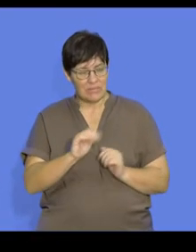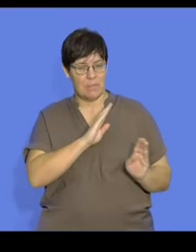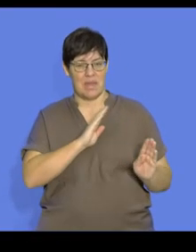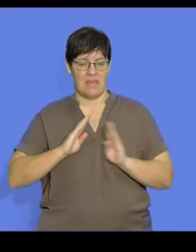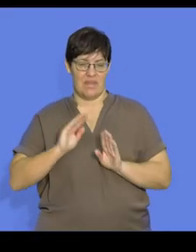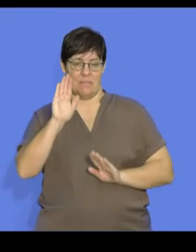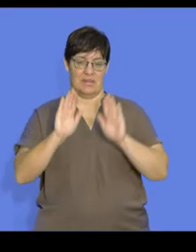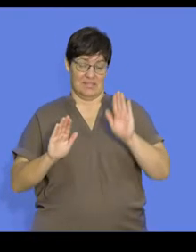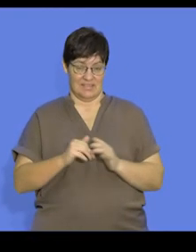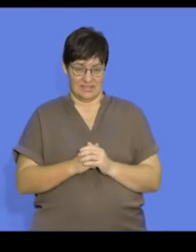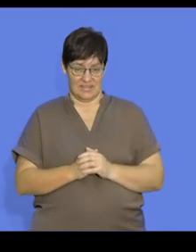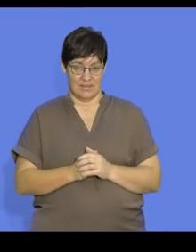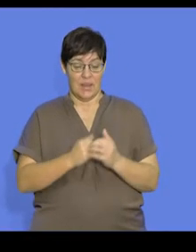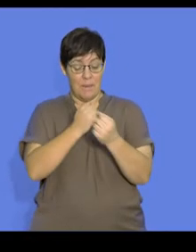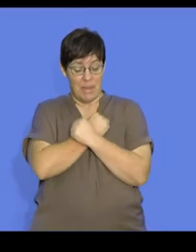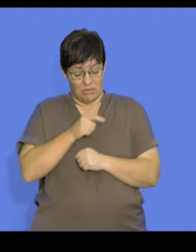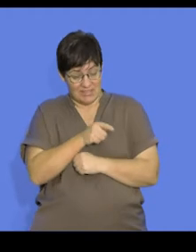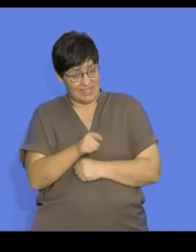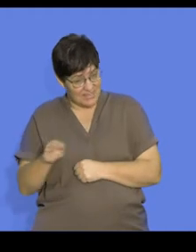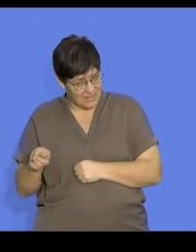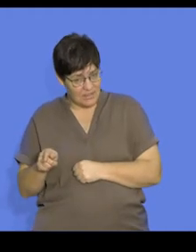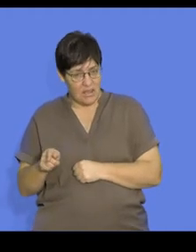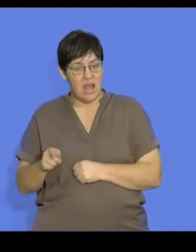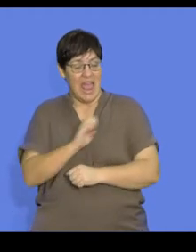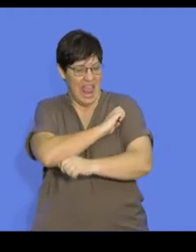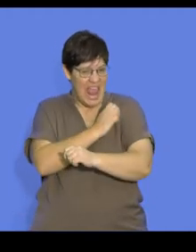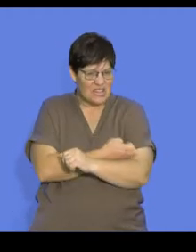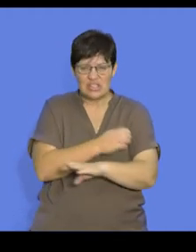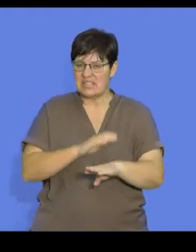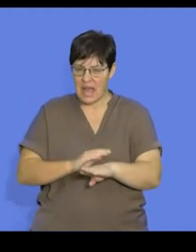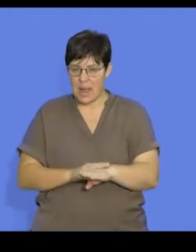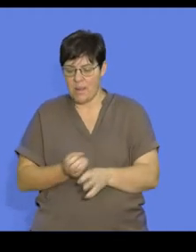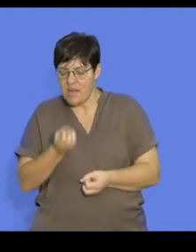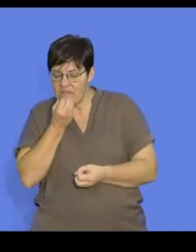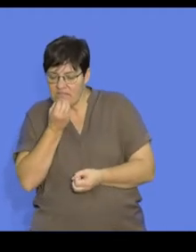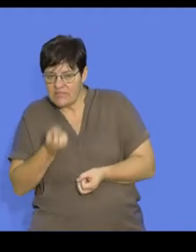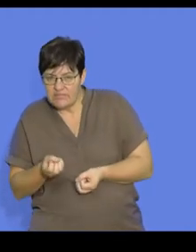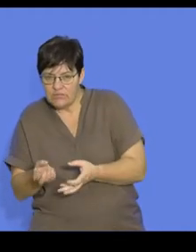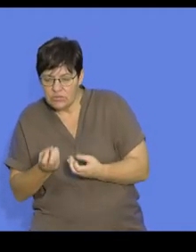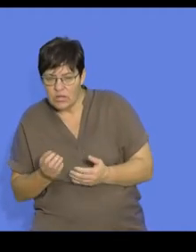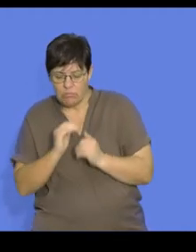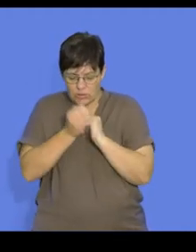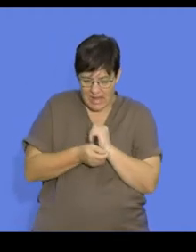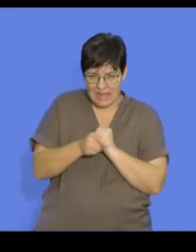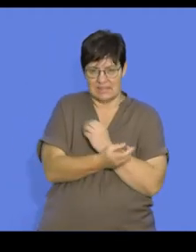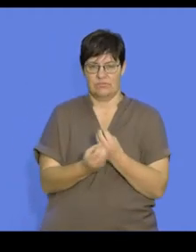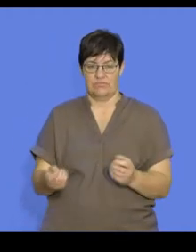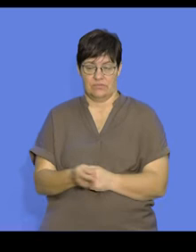patterns where the parents spend time or energy on feeding and protecting the offspring.